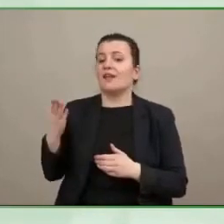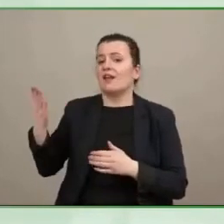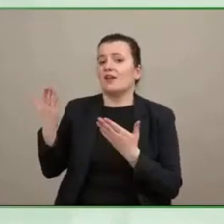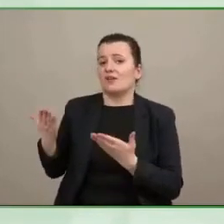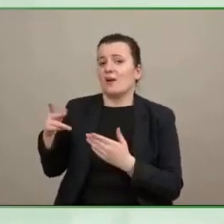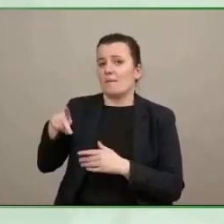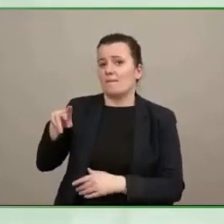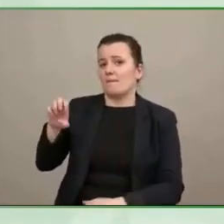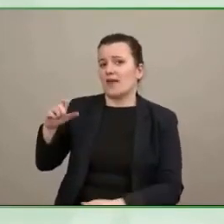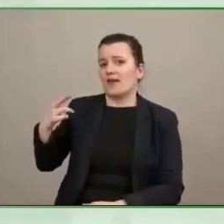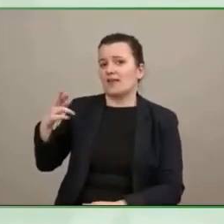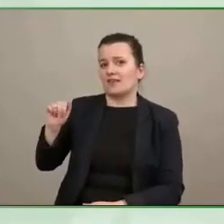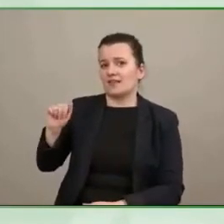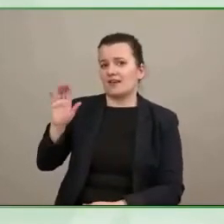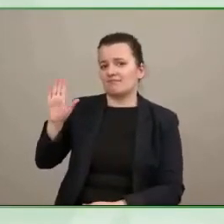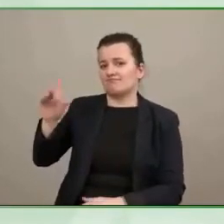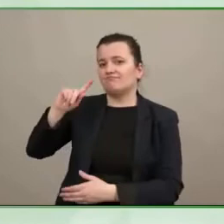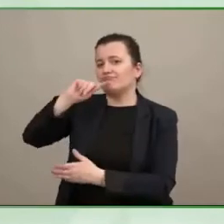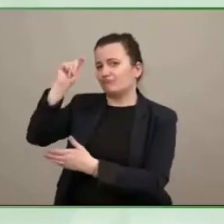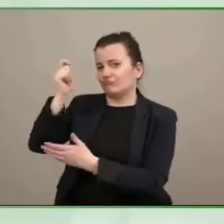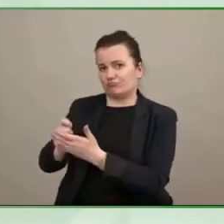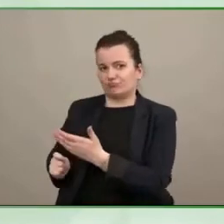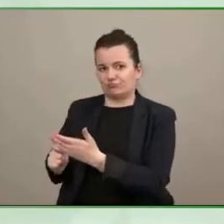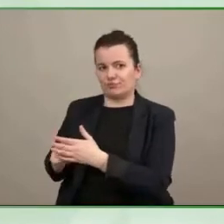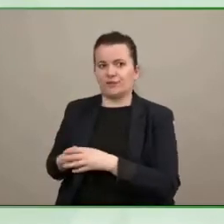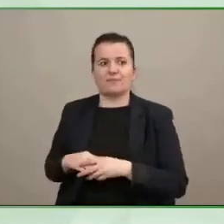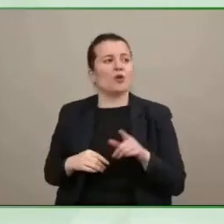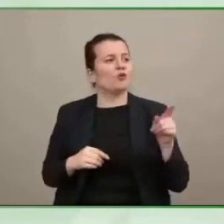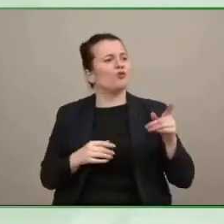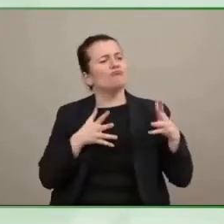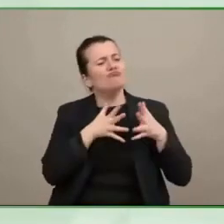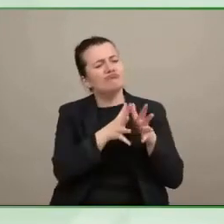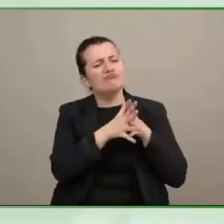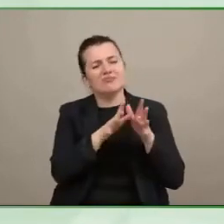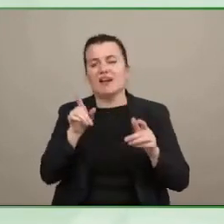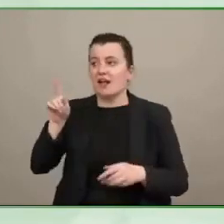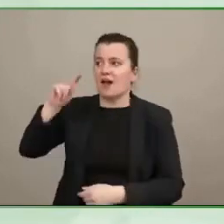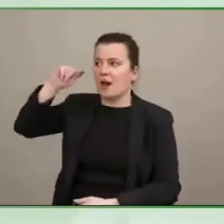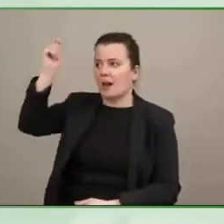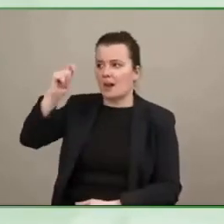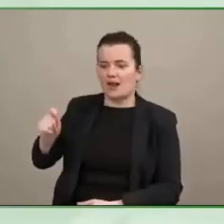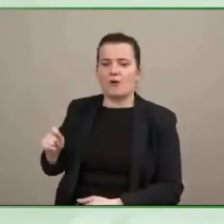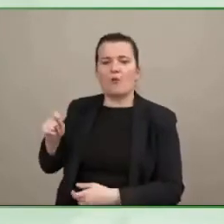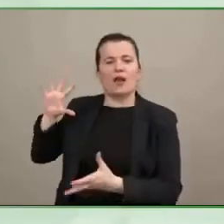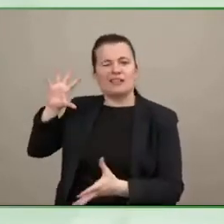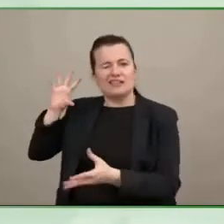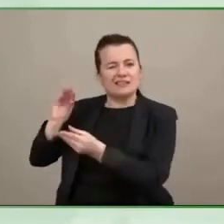facilitation and she's going to summarize our little conversation here petra please